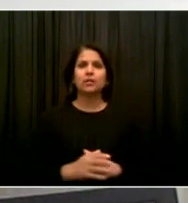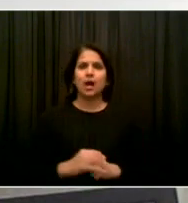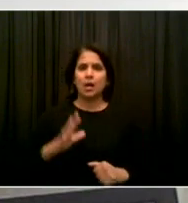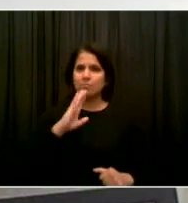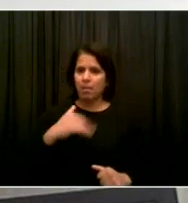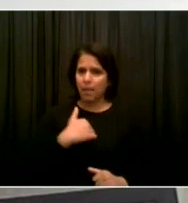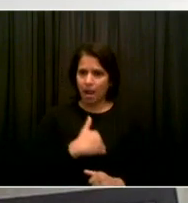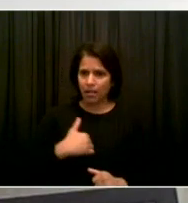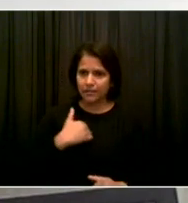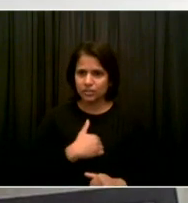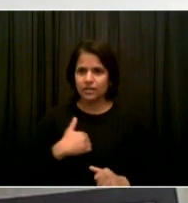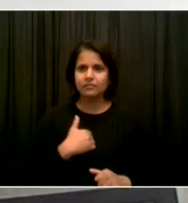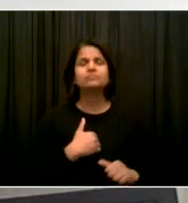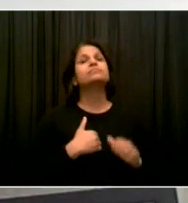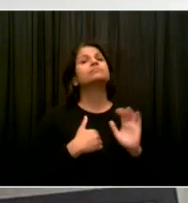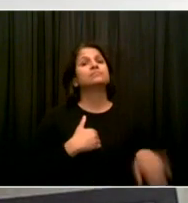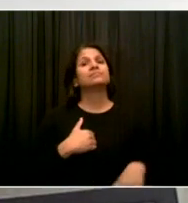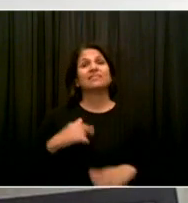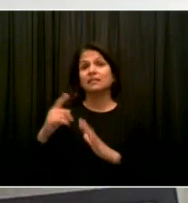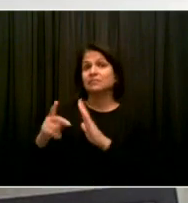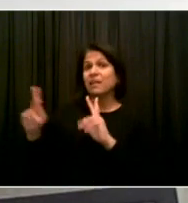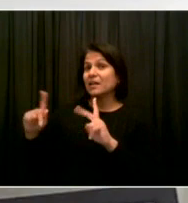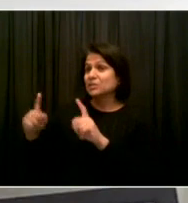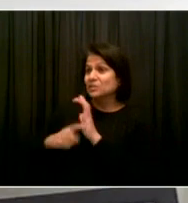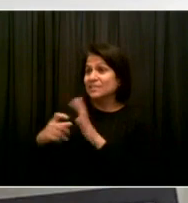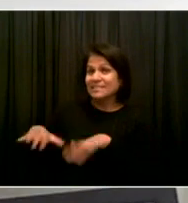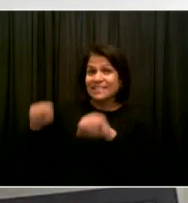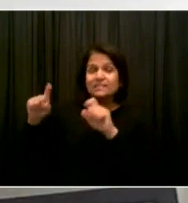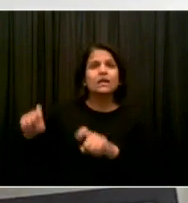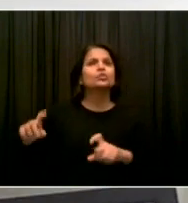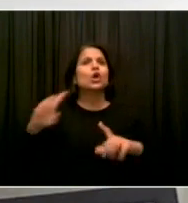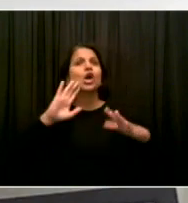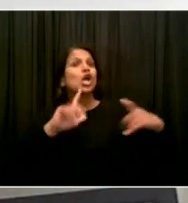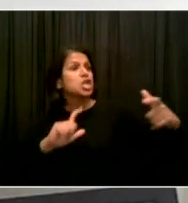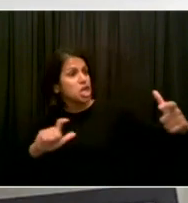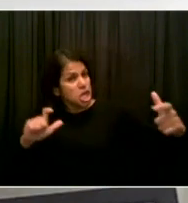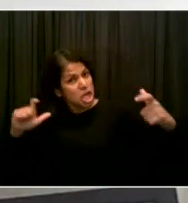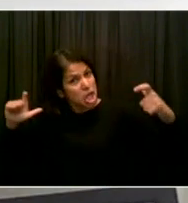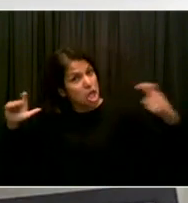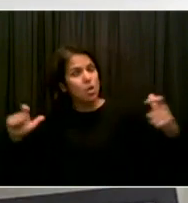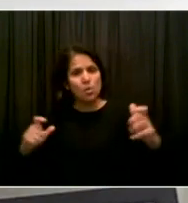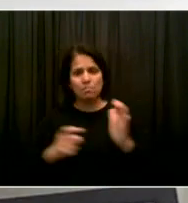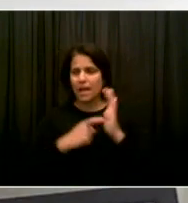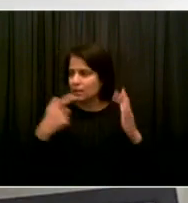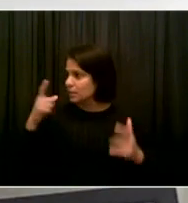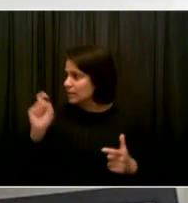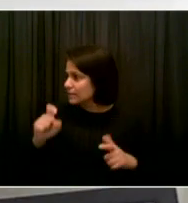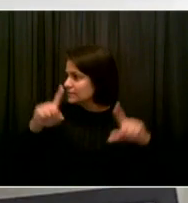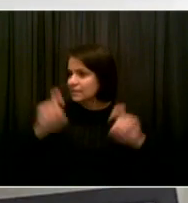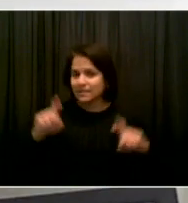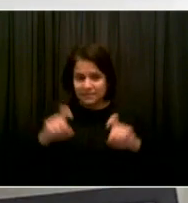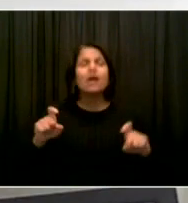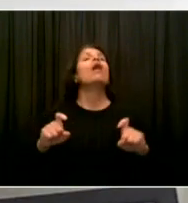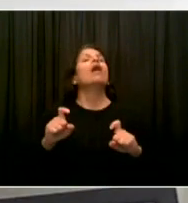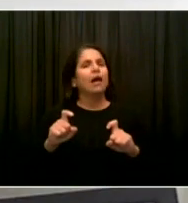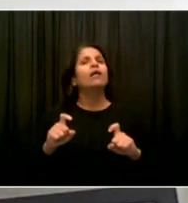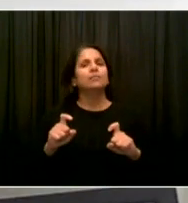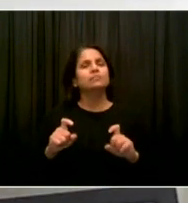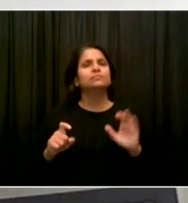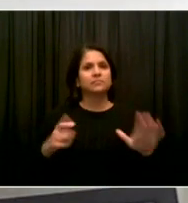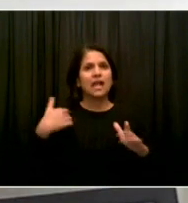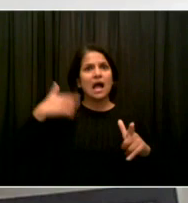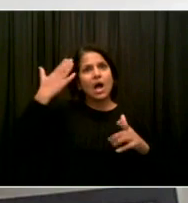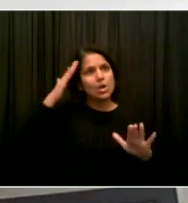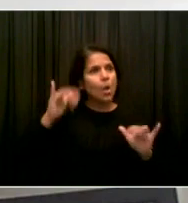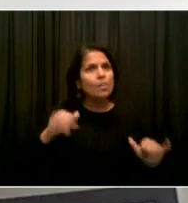enormous over the last few days. We did not anticipate so much news about Omicron. We did not anticipate,